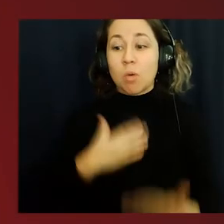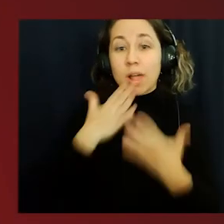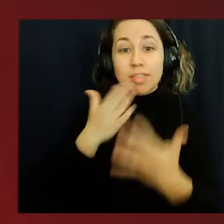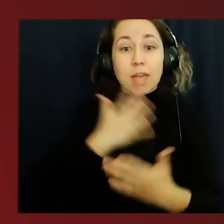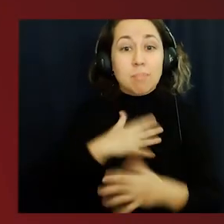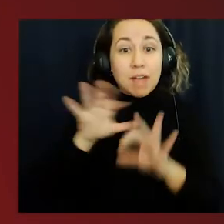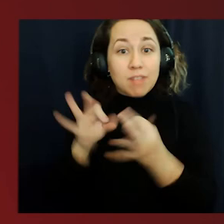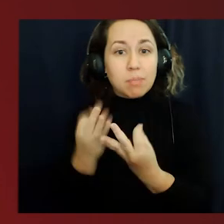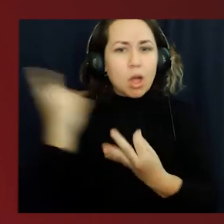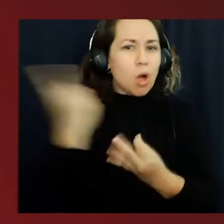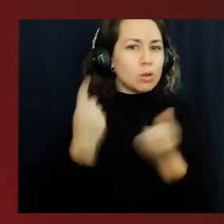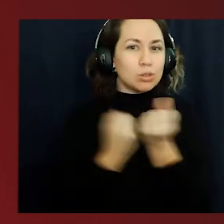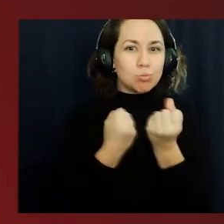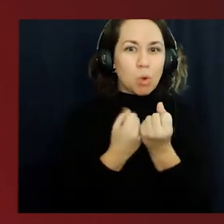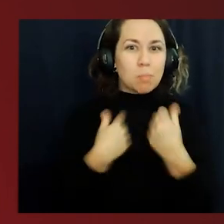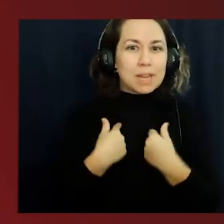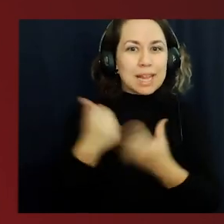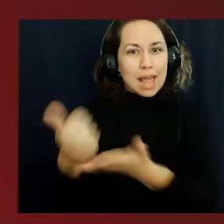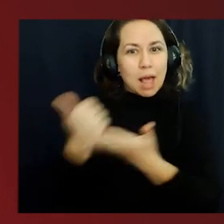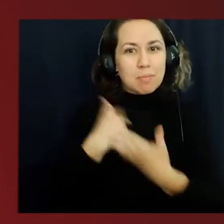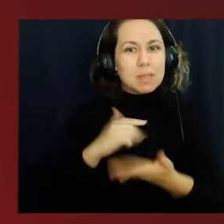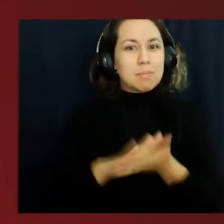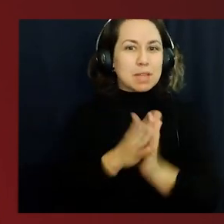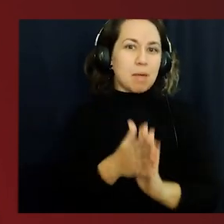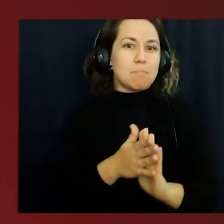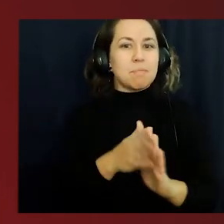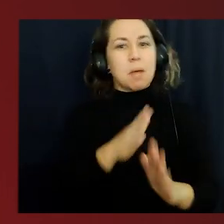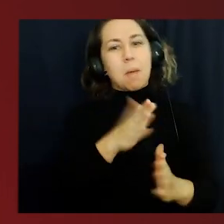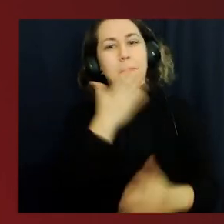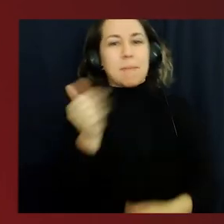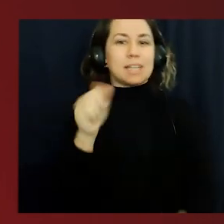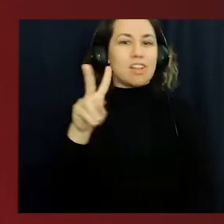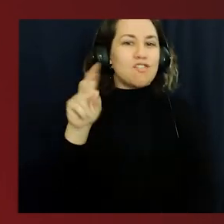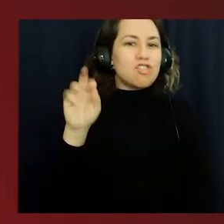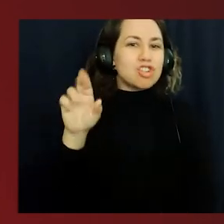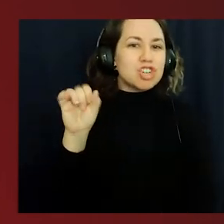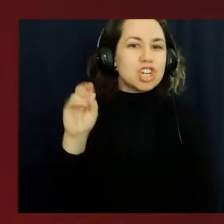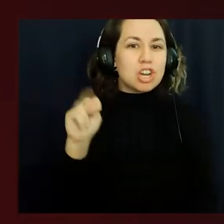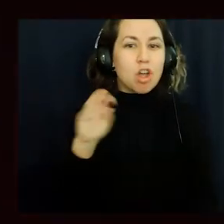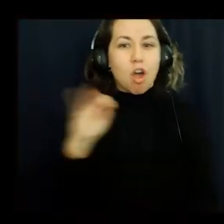I want to thank my family for always supporting me and helping me become the best version of myself.